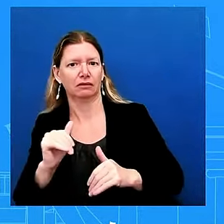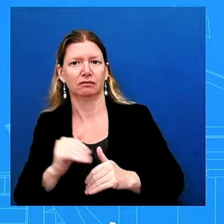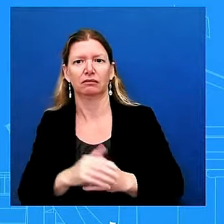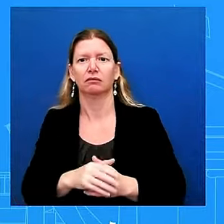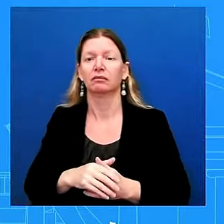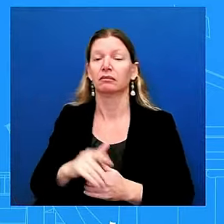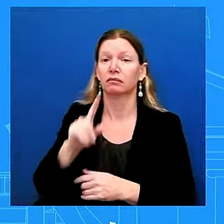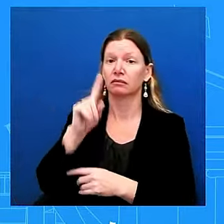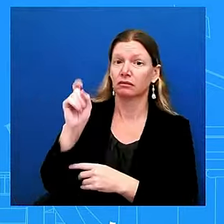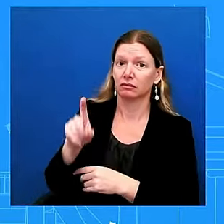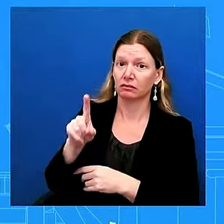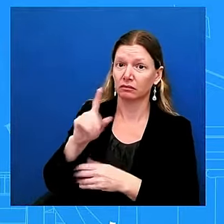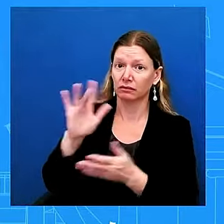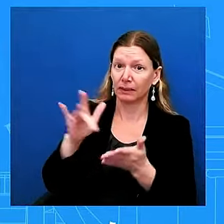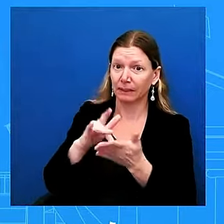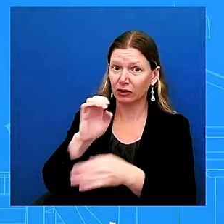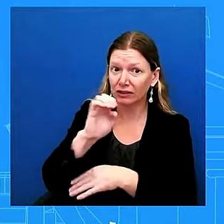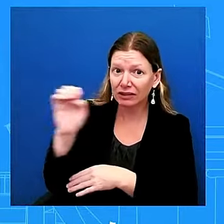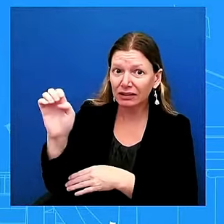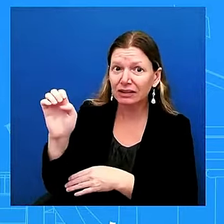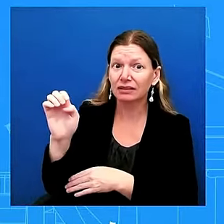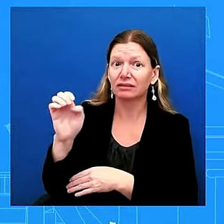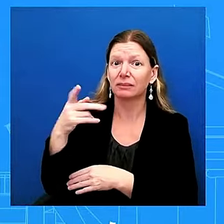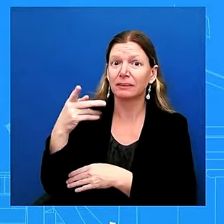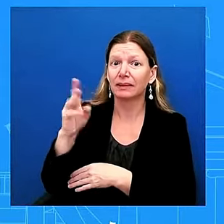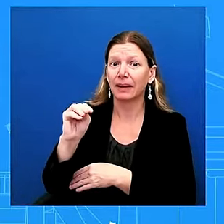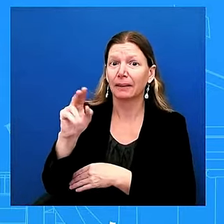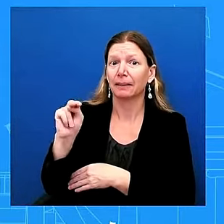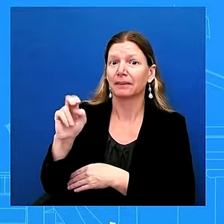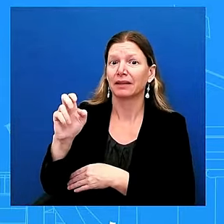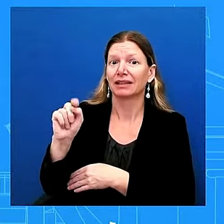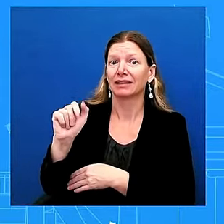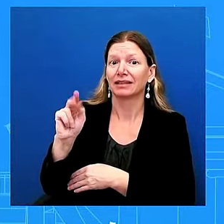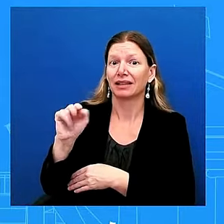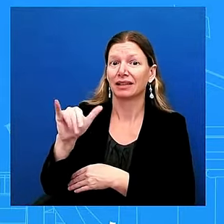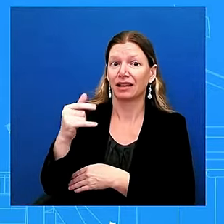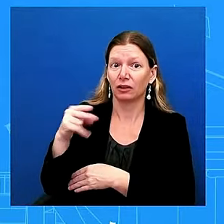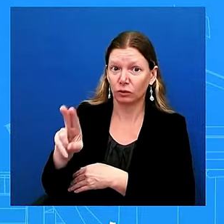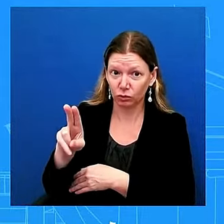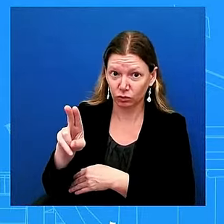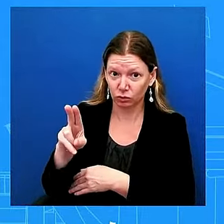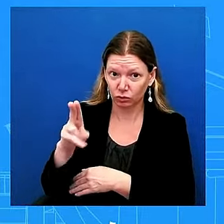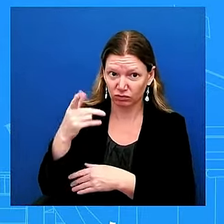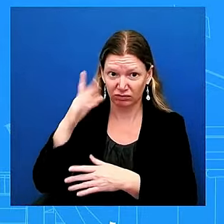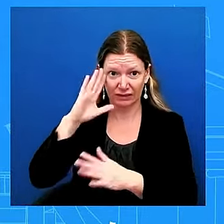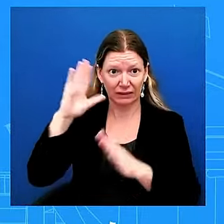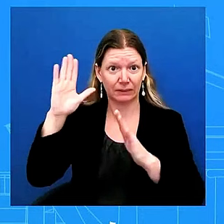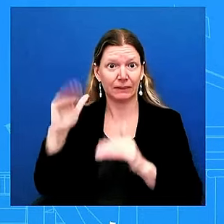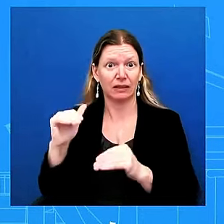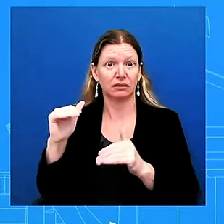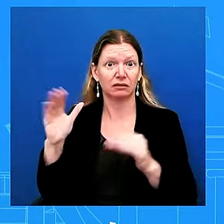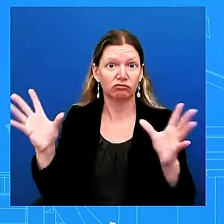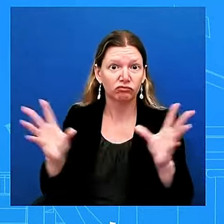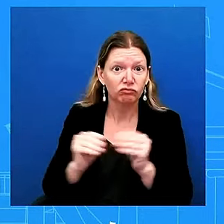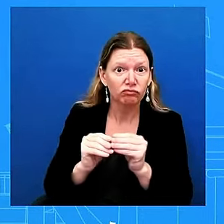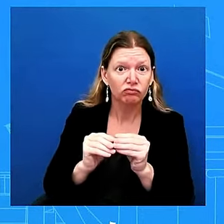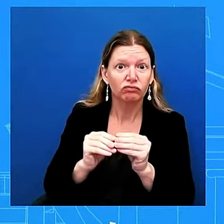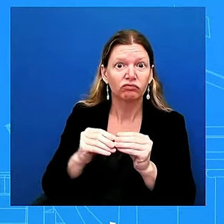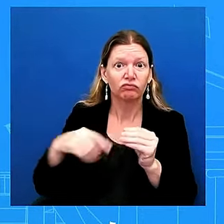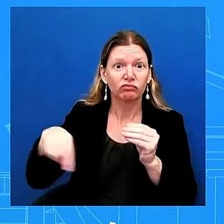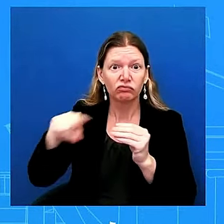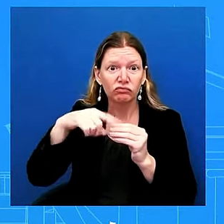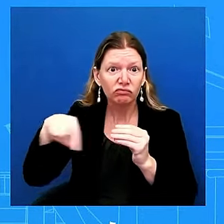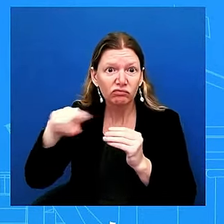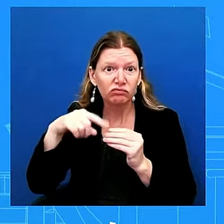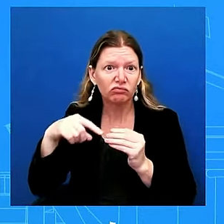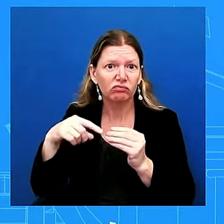is expected to convene his war cabinet this evening to chart next steps what has president biden communicated that the u.s would